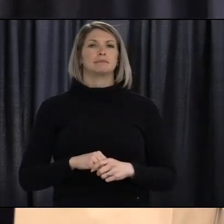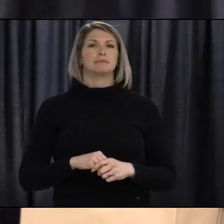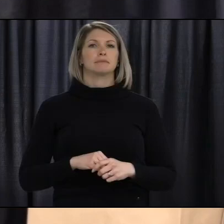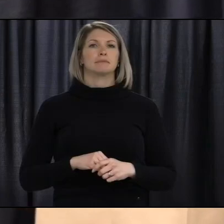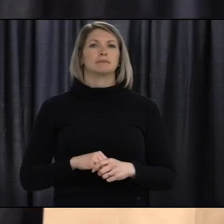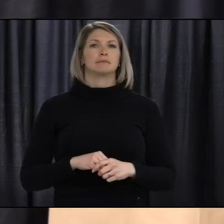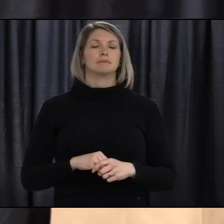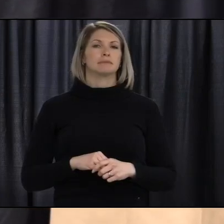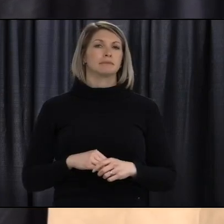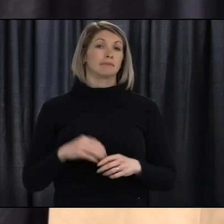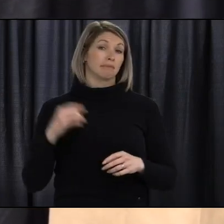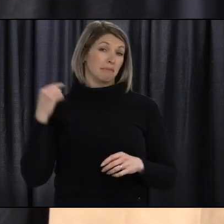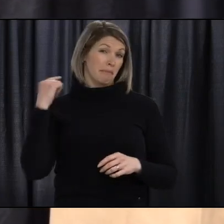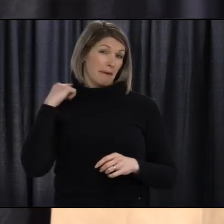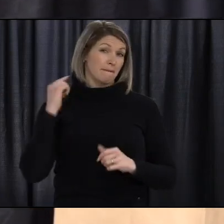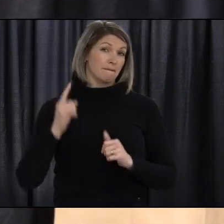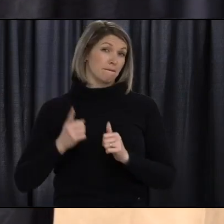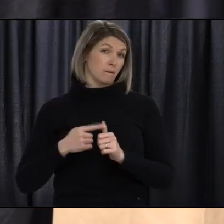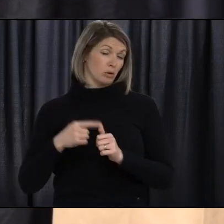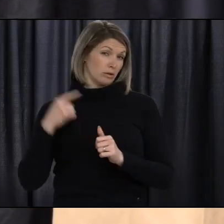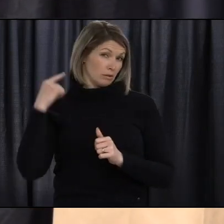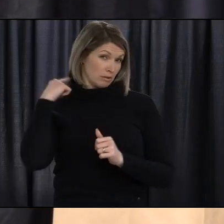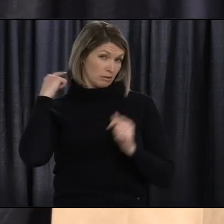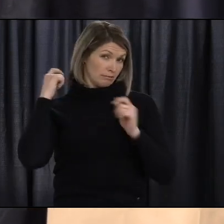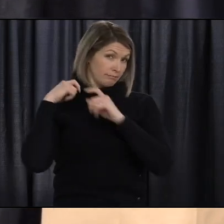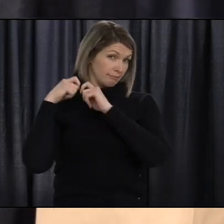Next, untie the bottom strings first.